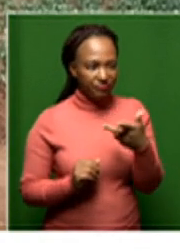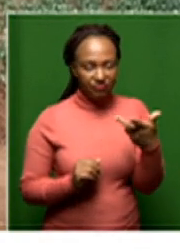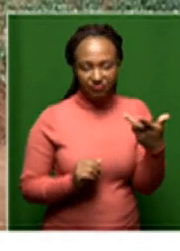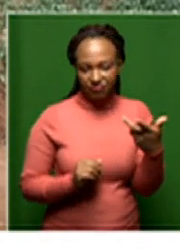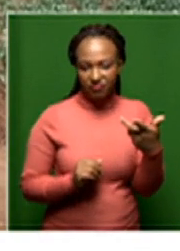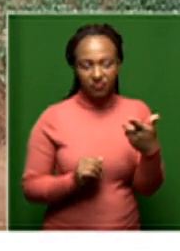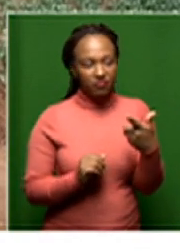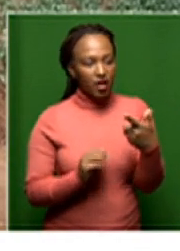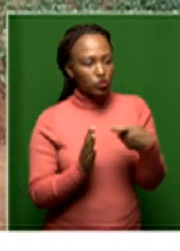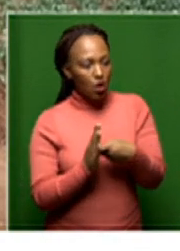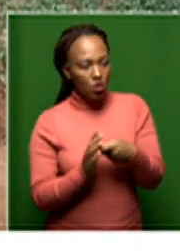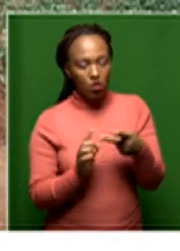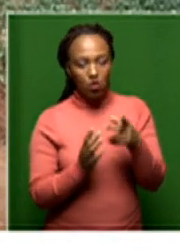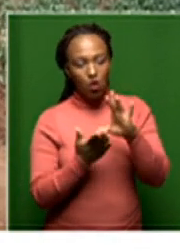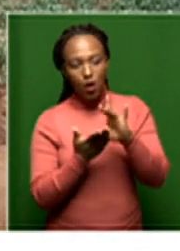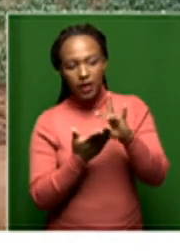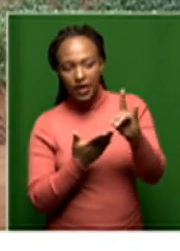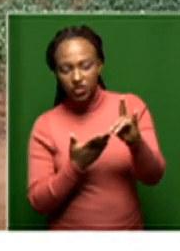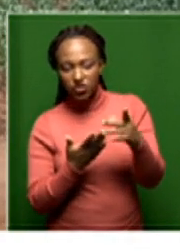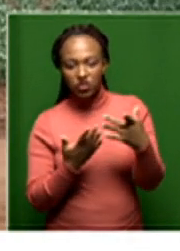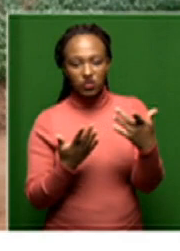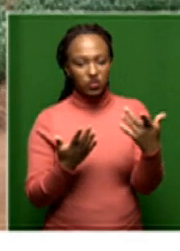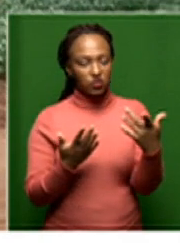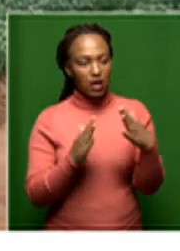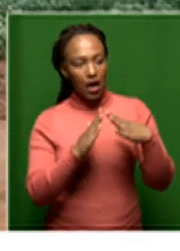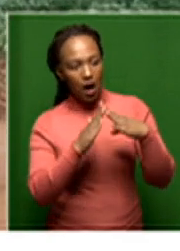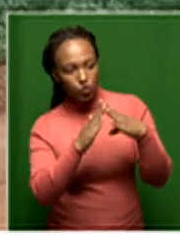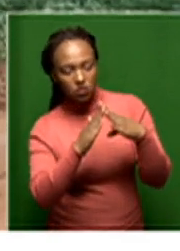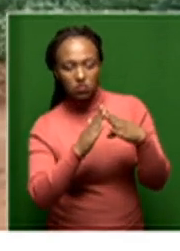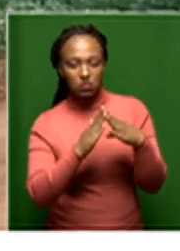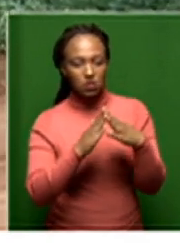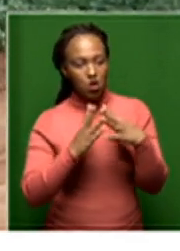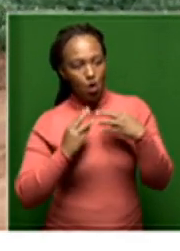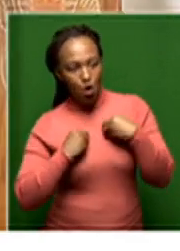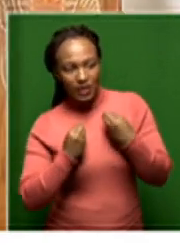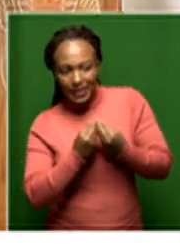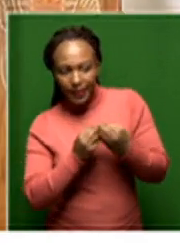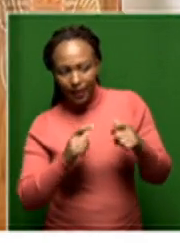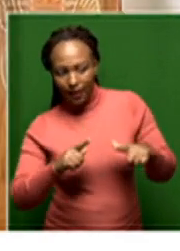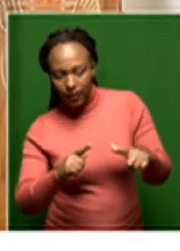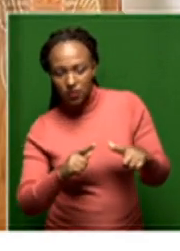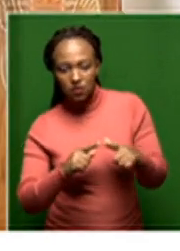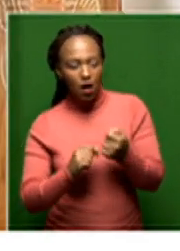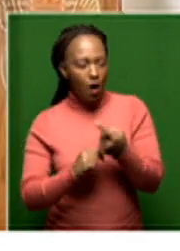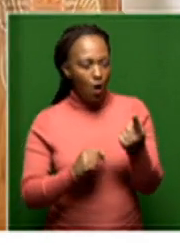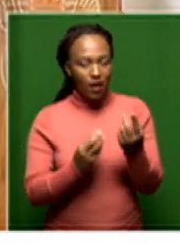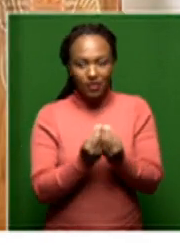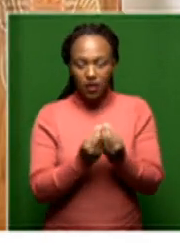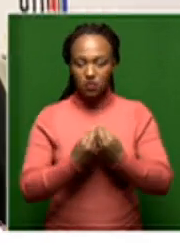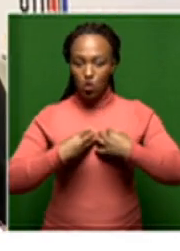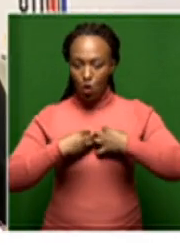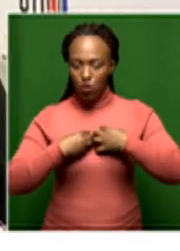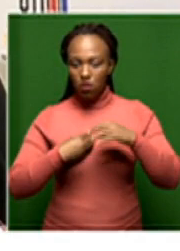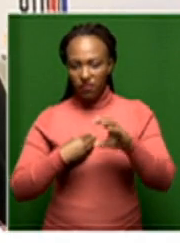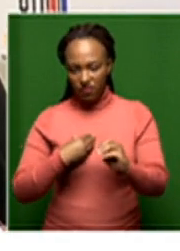cash, whether or not it is a house, whether or not it is land, all property that is